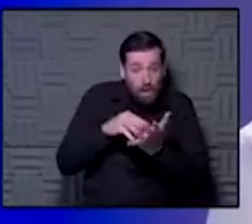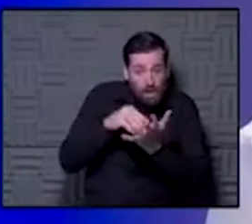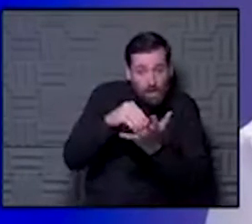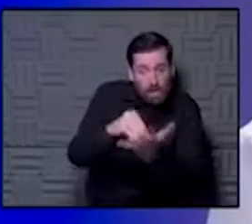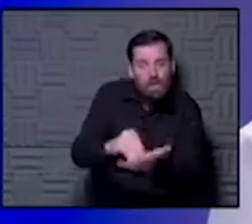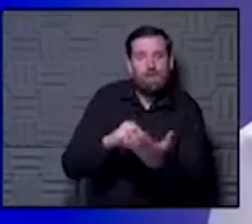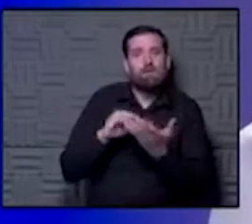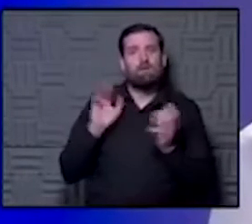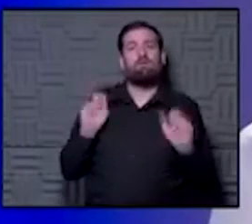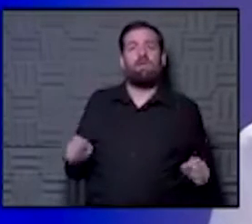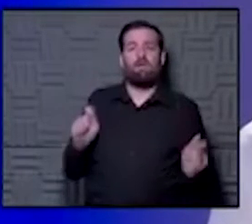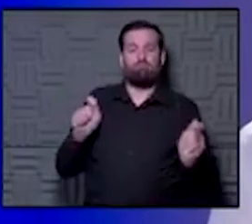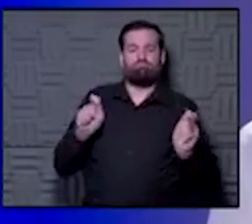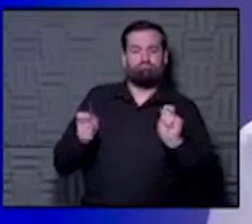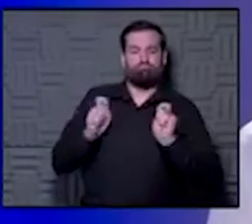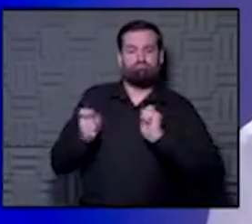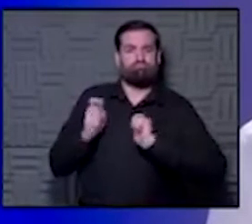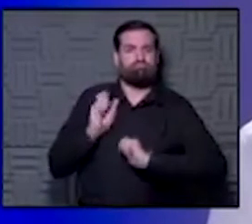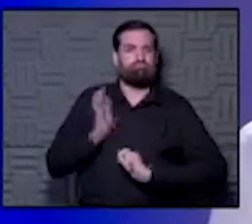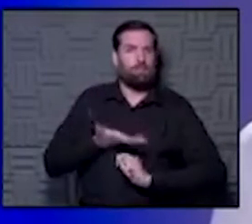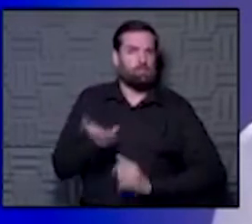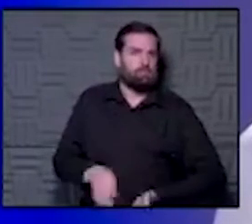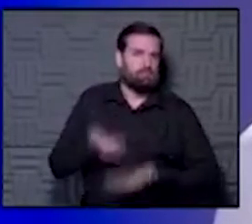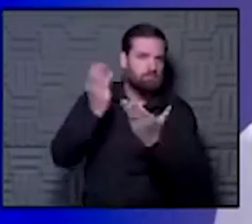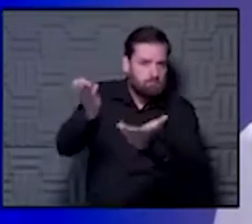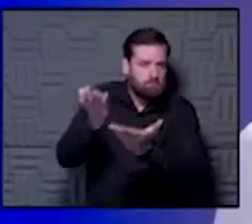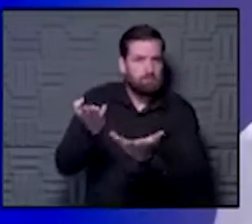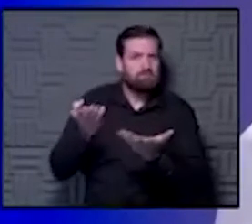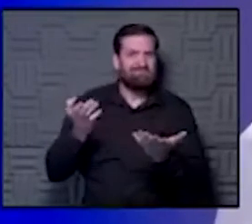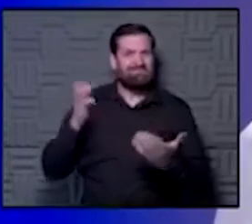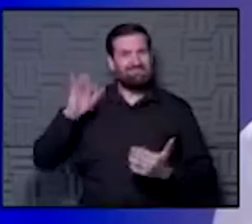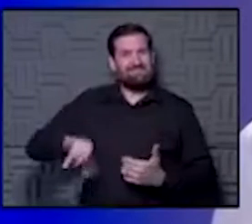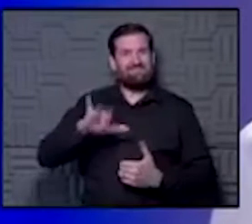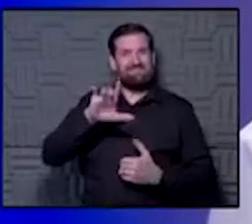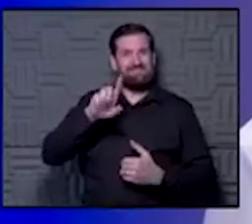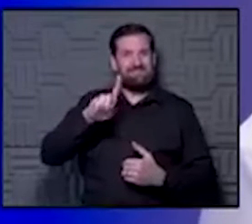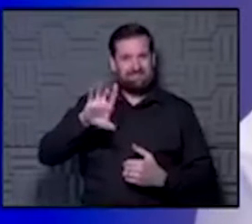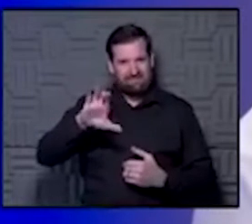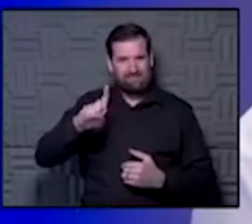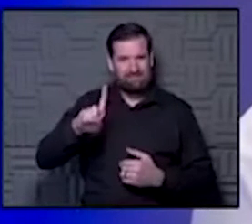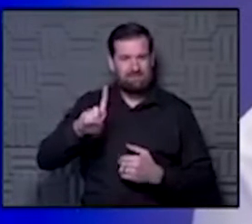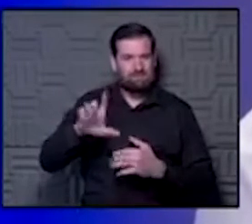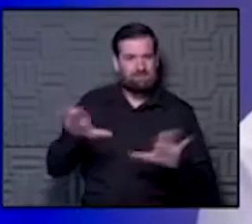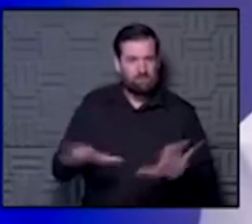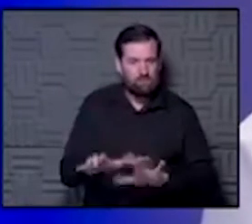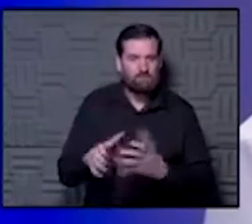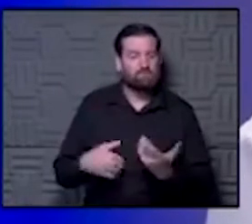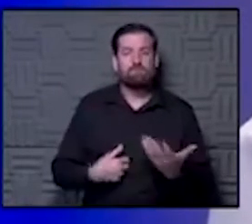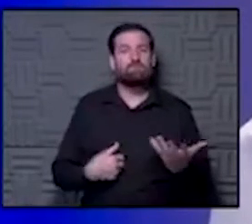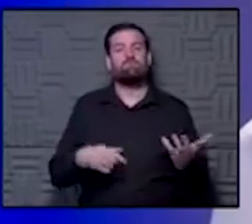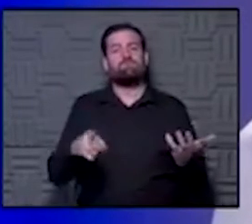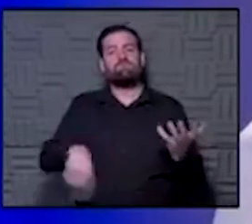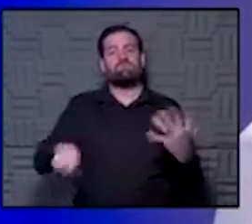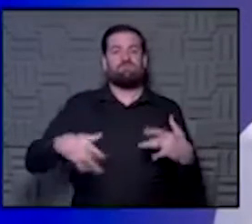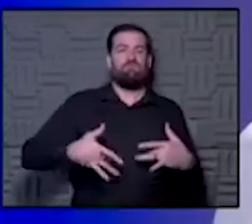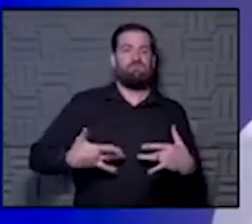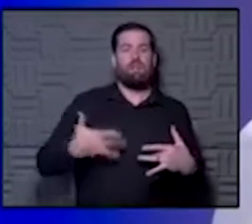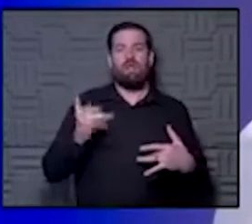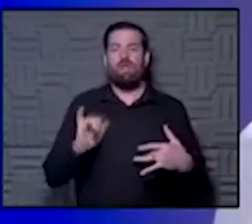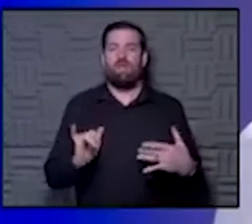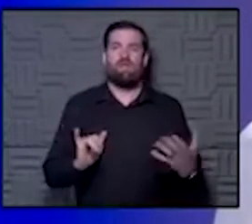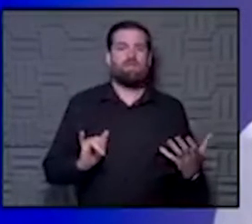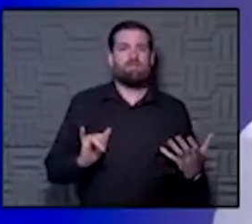update our guidance, and this is what the CDC is doing. I think it's important for people to understand, don't get too bogged down